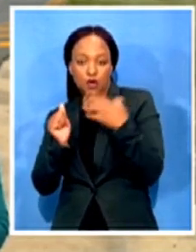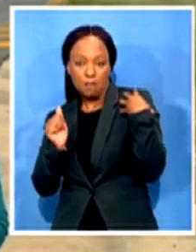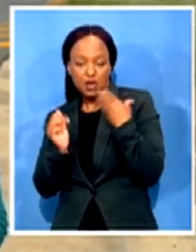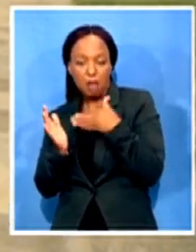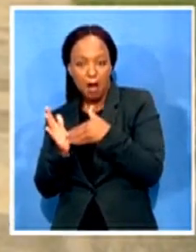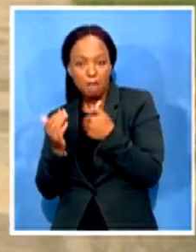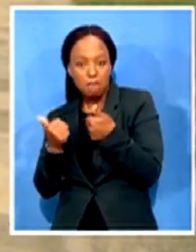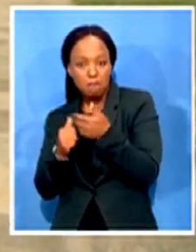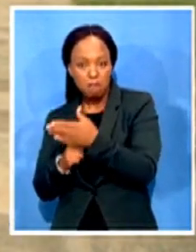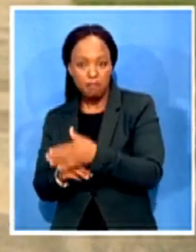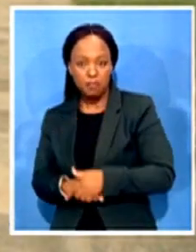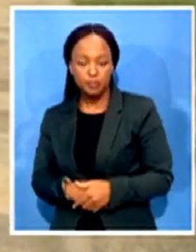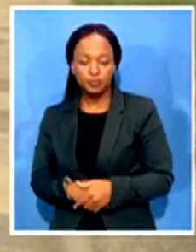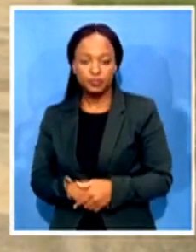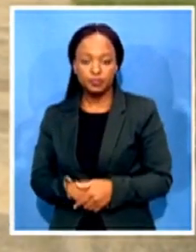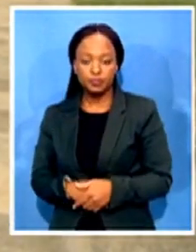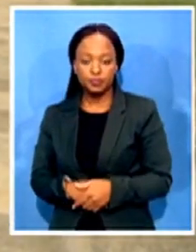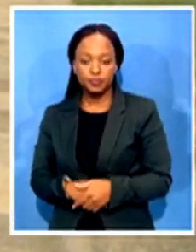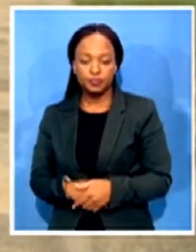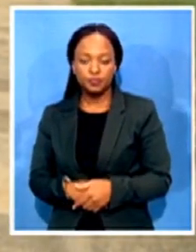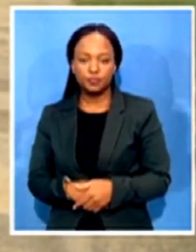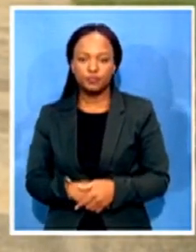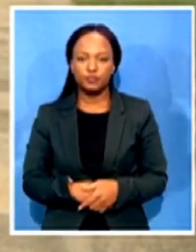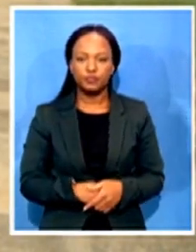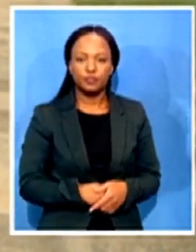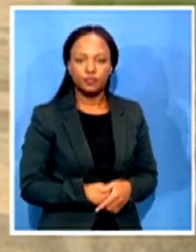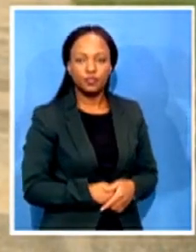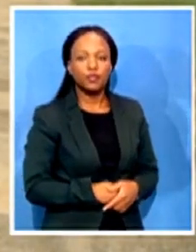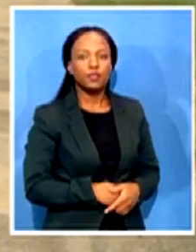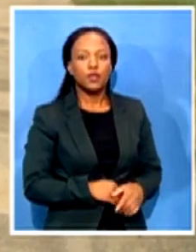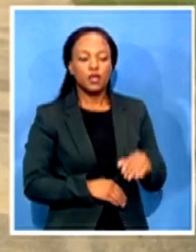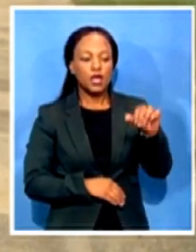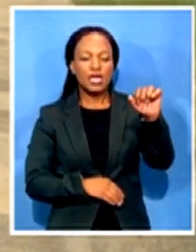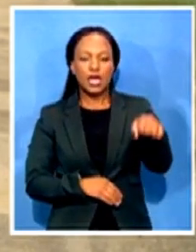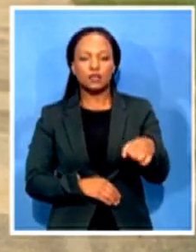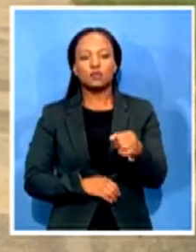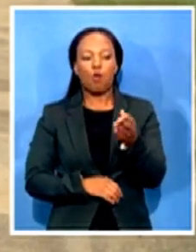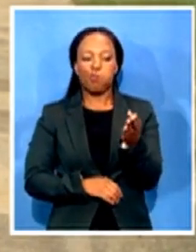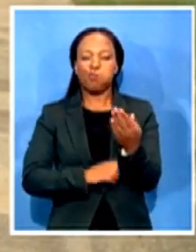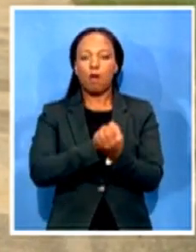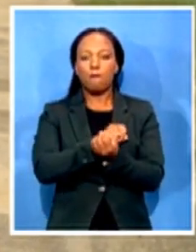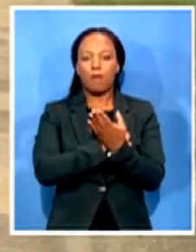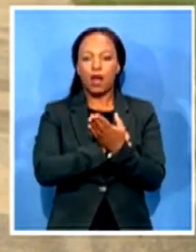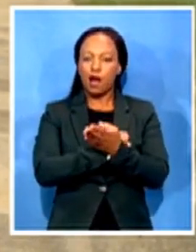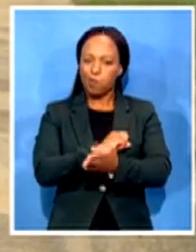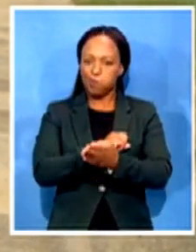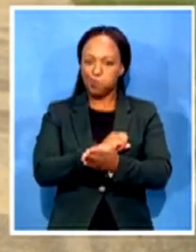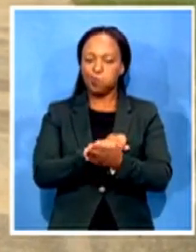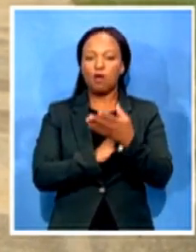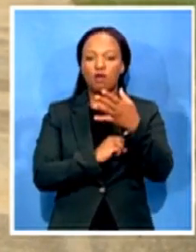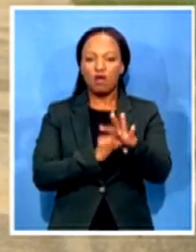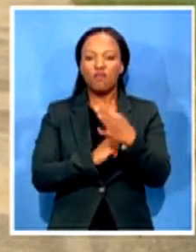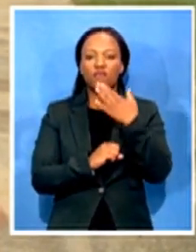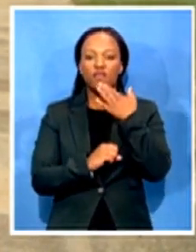yes he is here in Pumalanga and he is set to head for the Libombo border post where